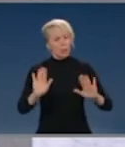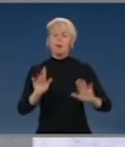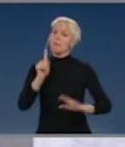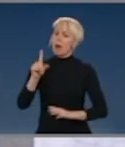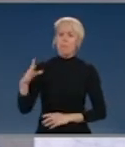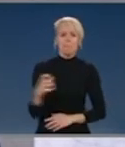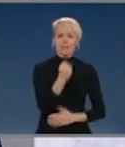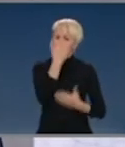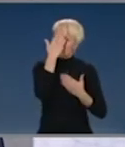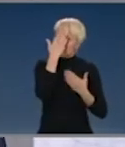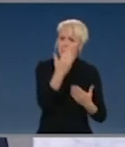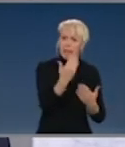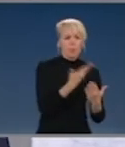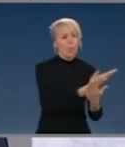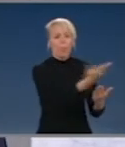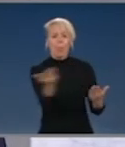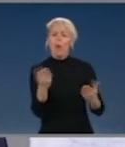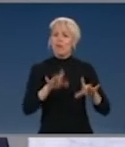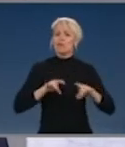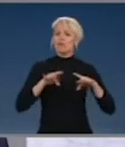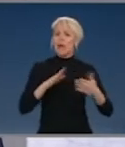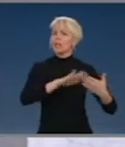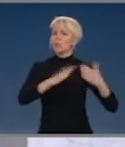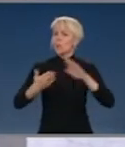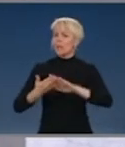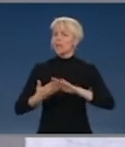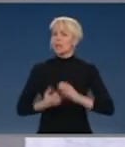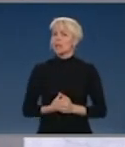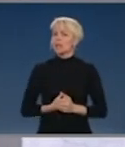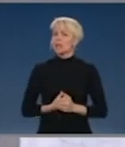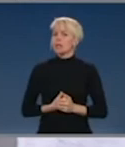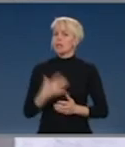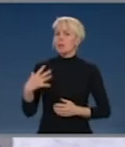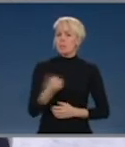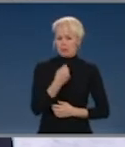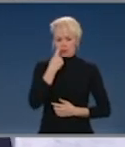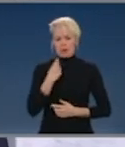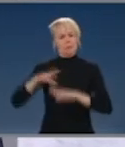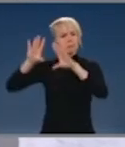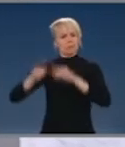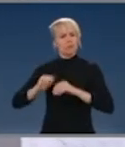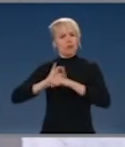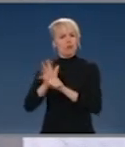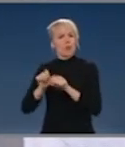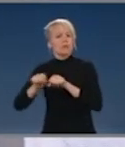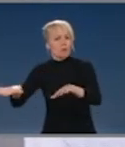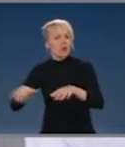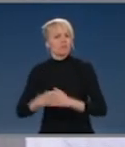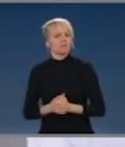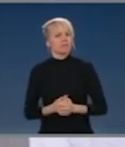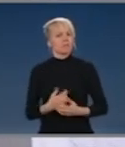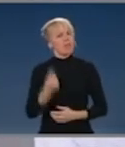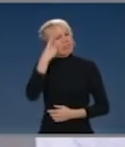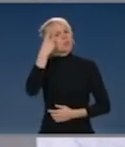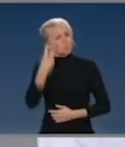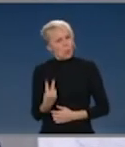Australians who have gone through such hardship let's respect them let's find a better way and another way to express these sentiments